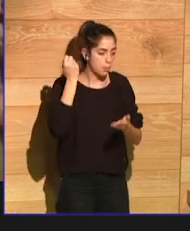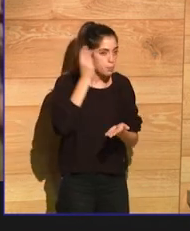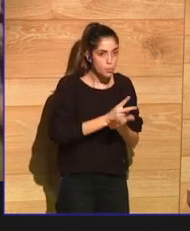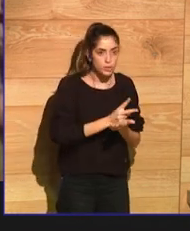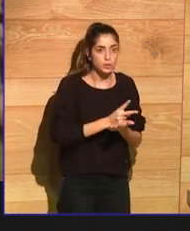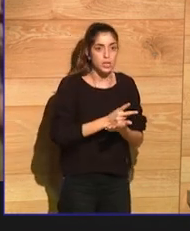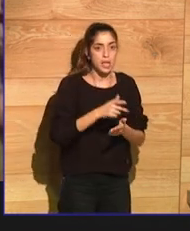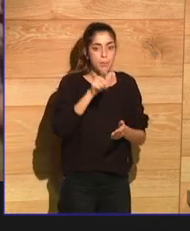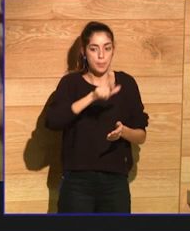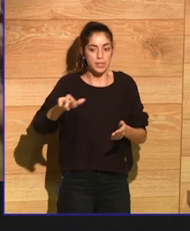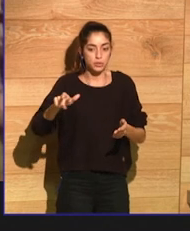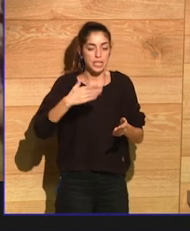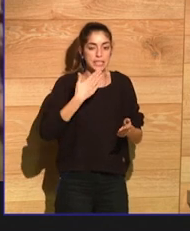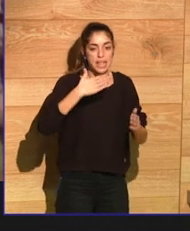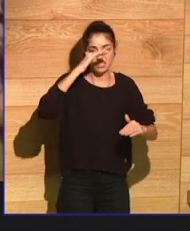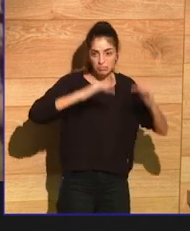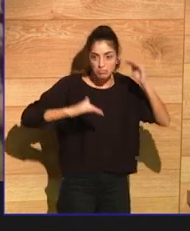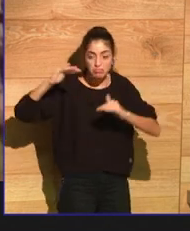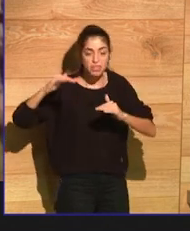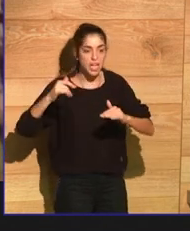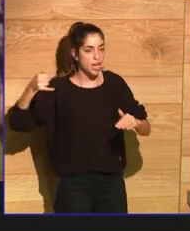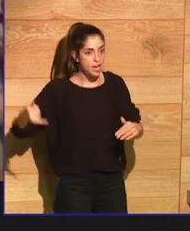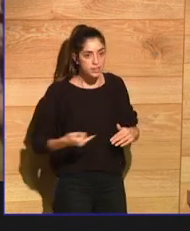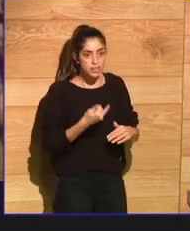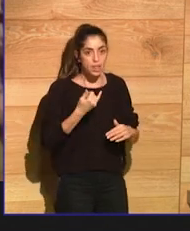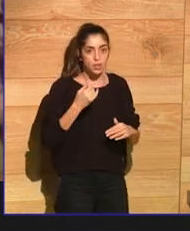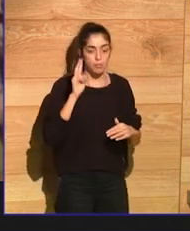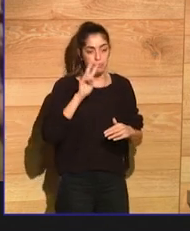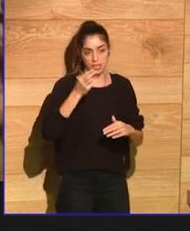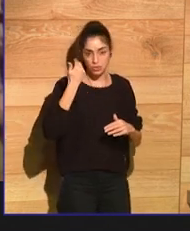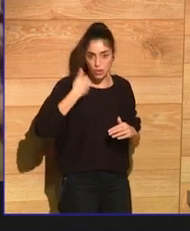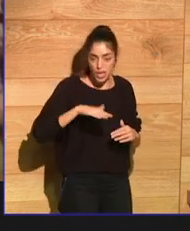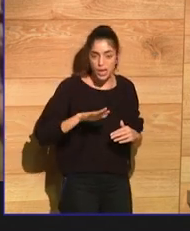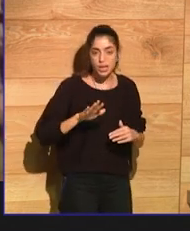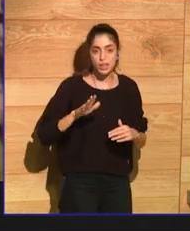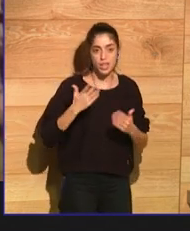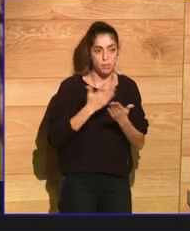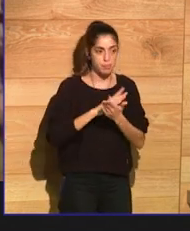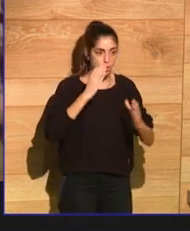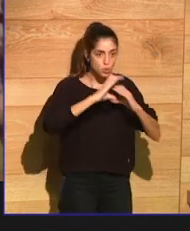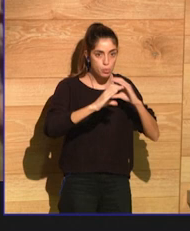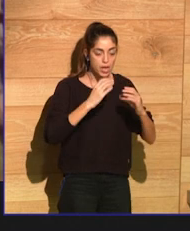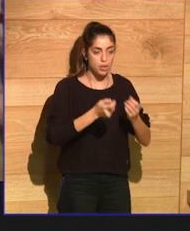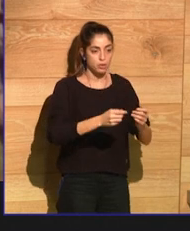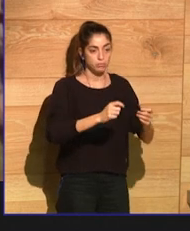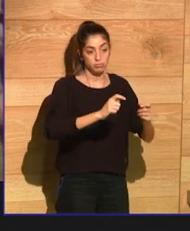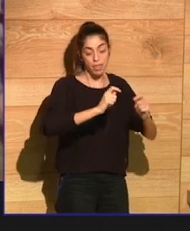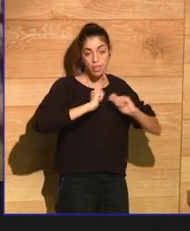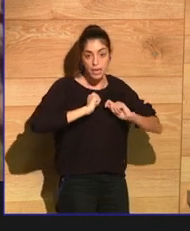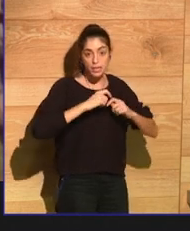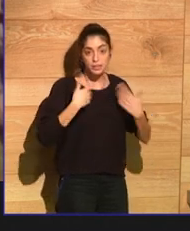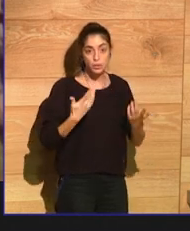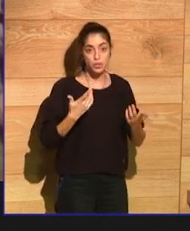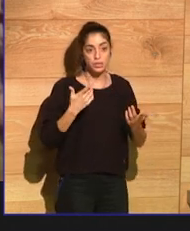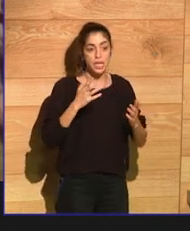seeing, you know, serve to them through the media, that it's time for them to try to write the kind of story that they